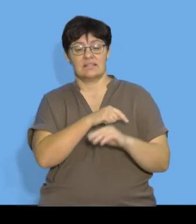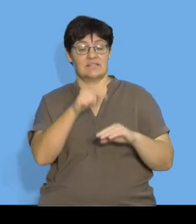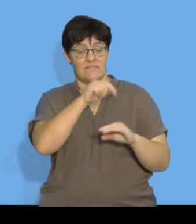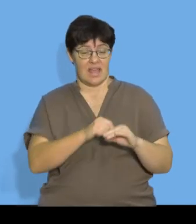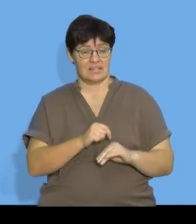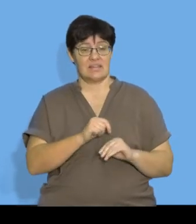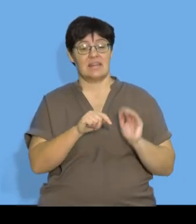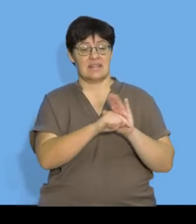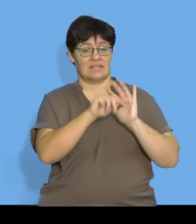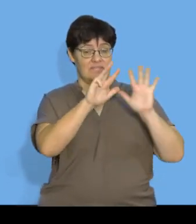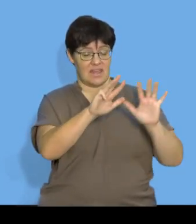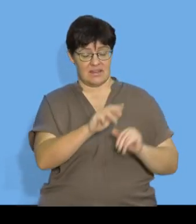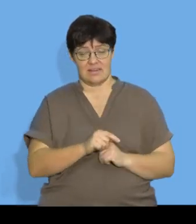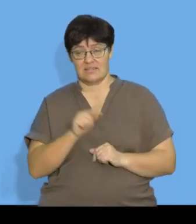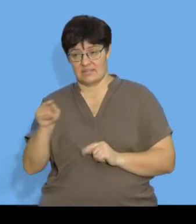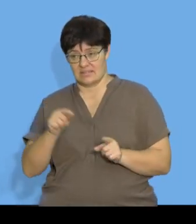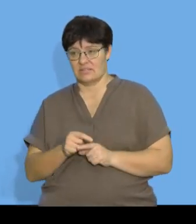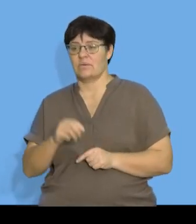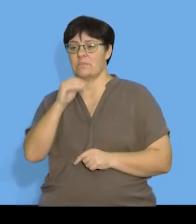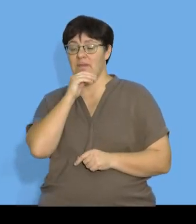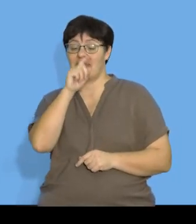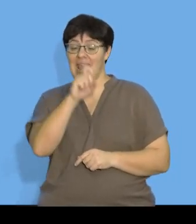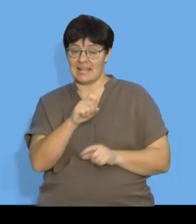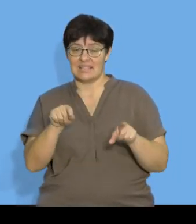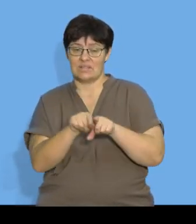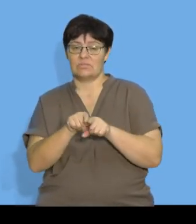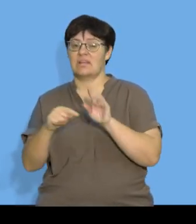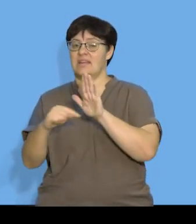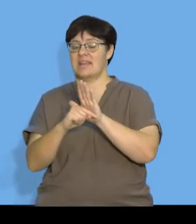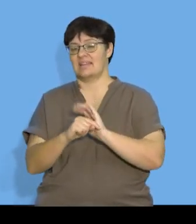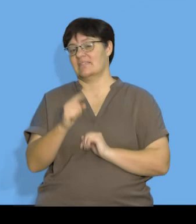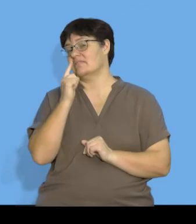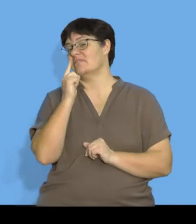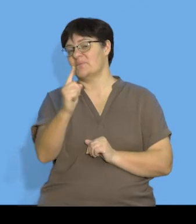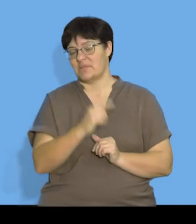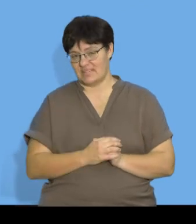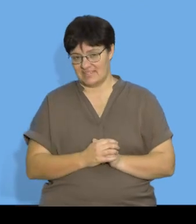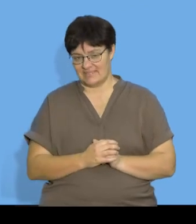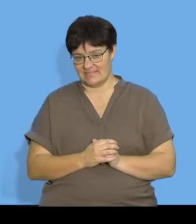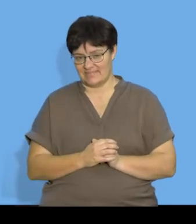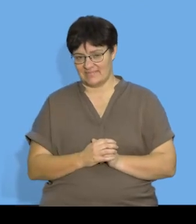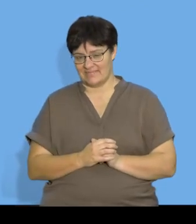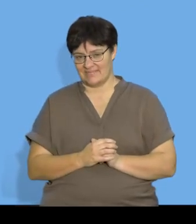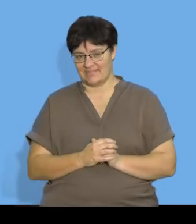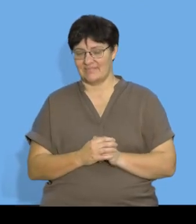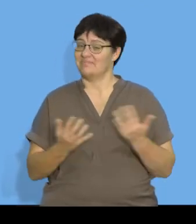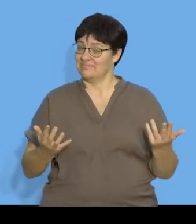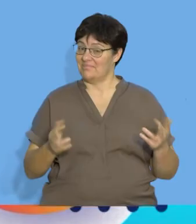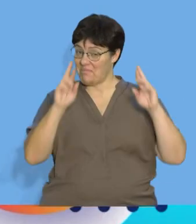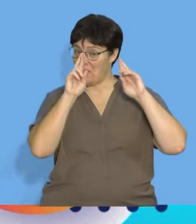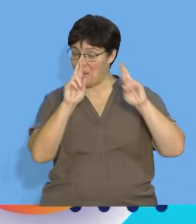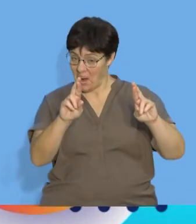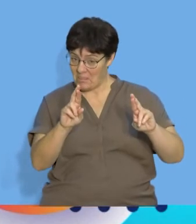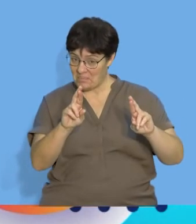9 so that means that x is equal to negative 1 I hope that everyone is still with me